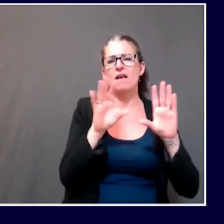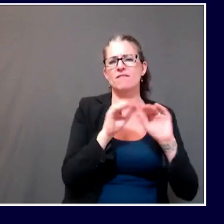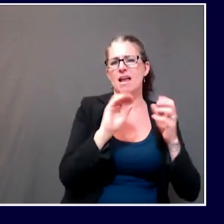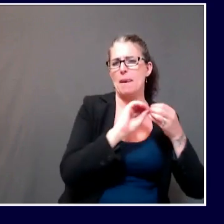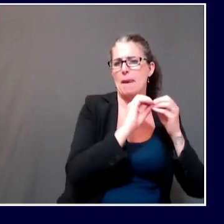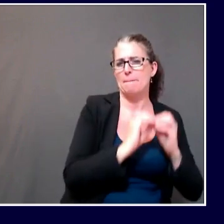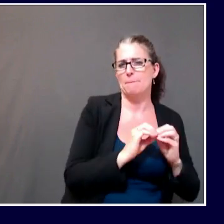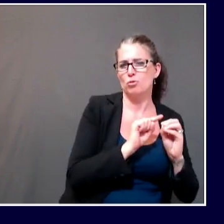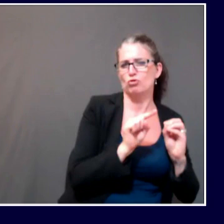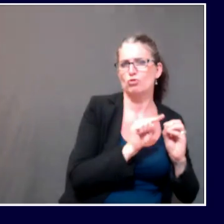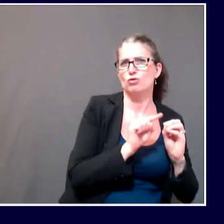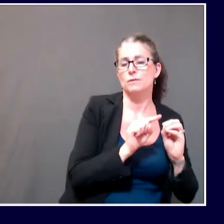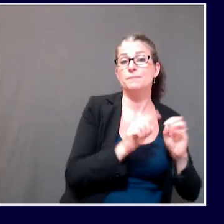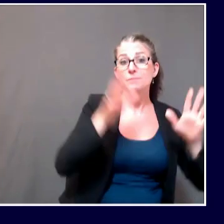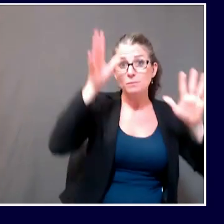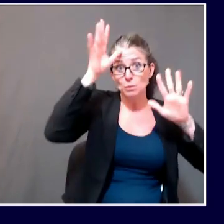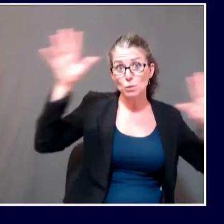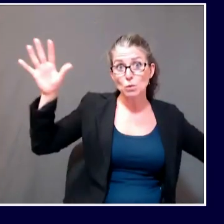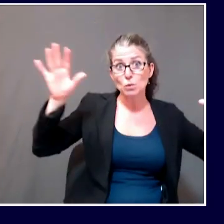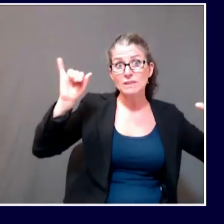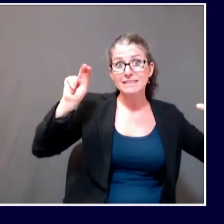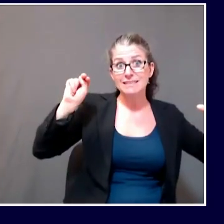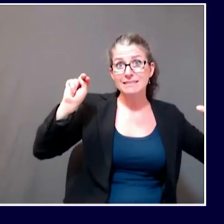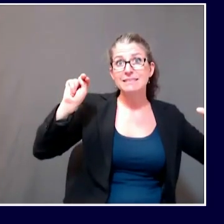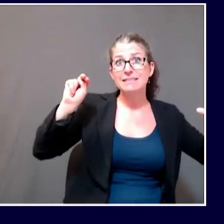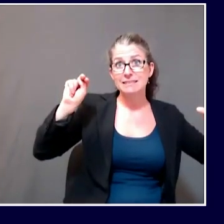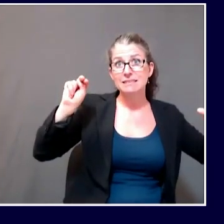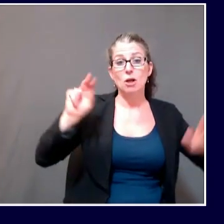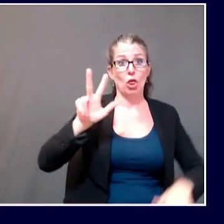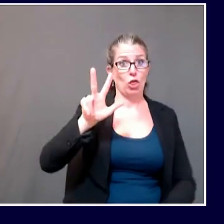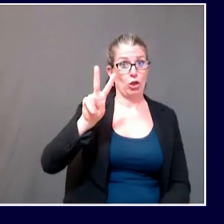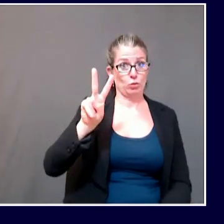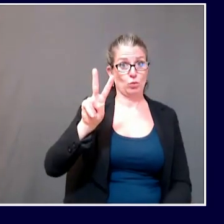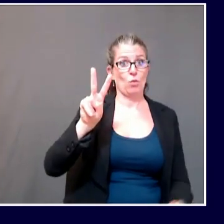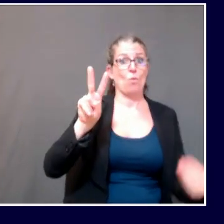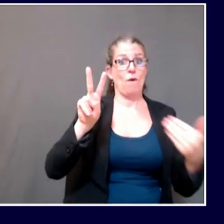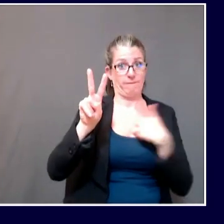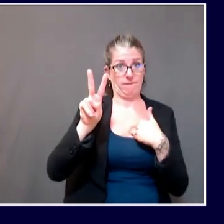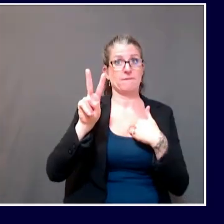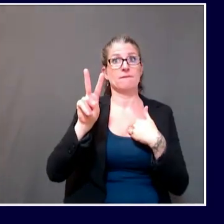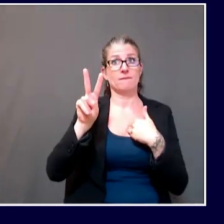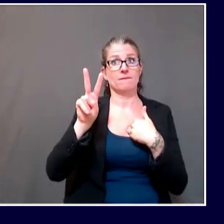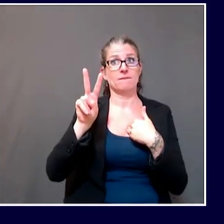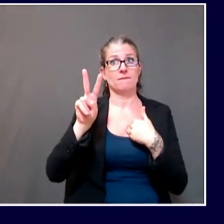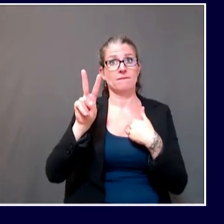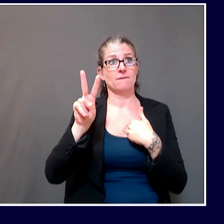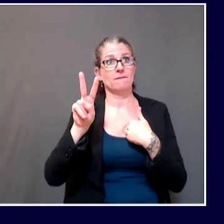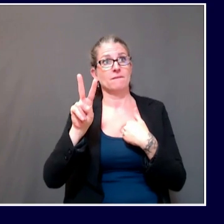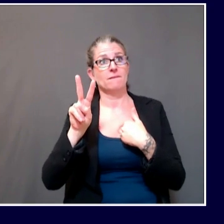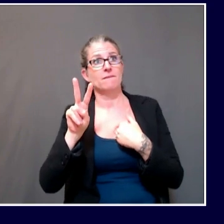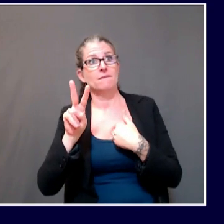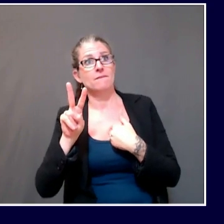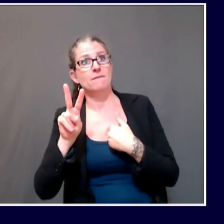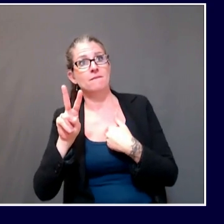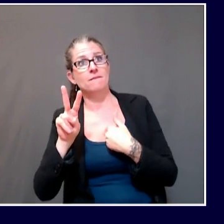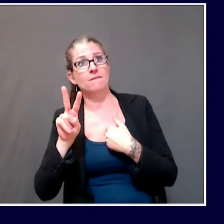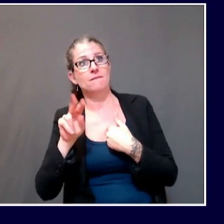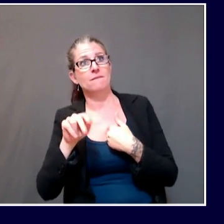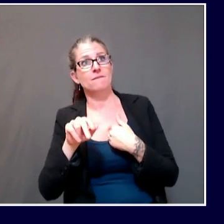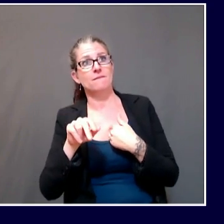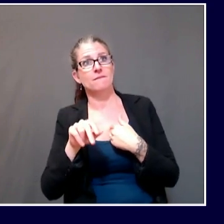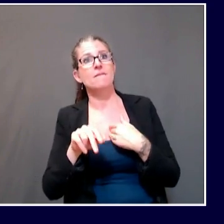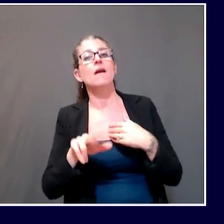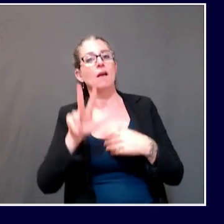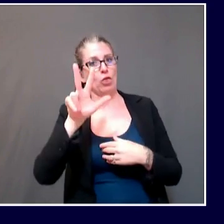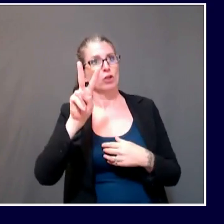32 confirmed cases, is that right? Twenty-six confirmed, 32 total. Twenty-six